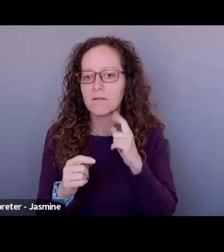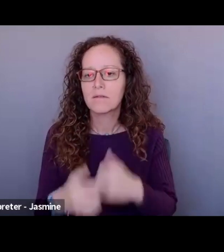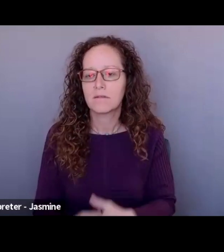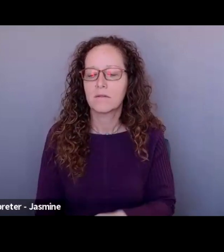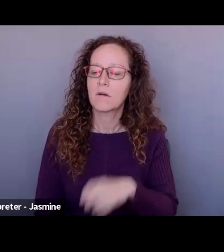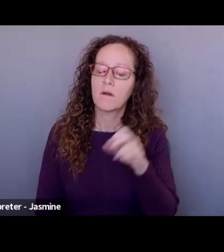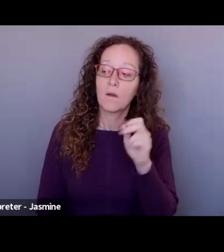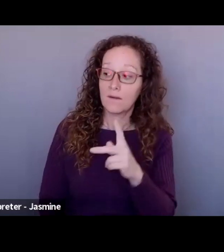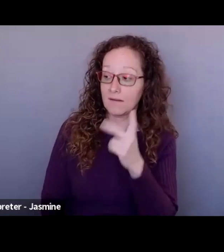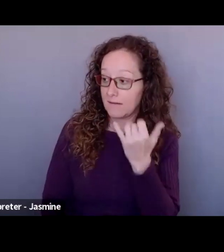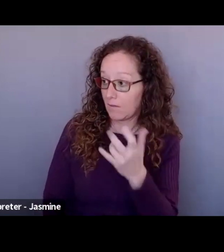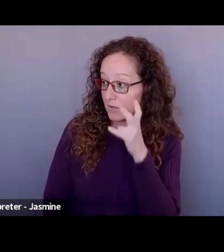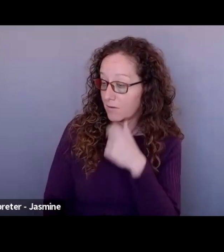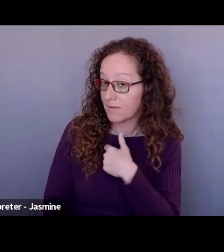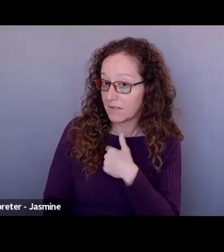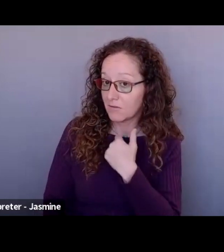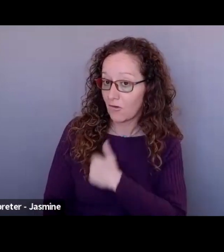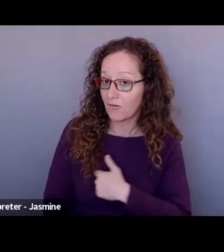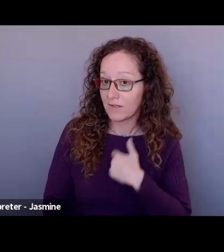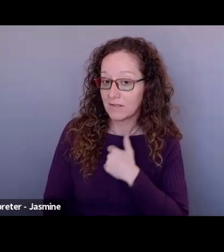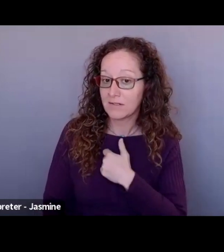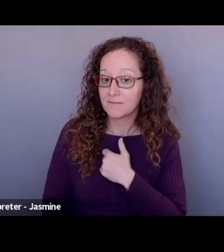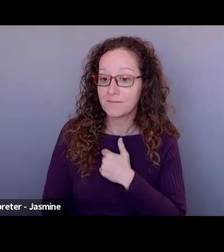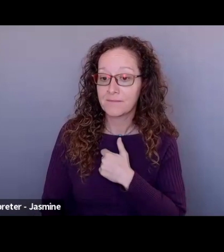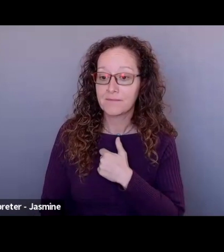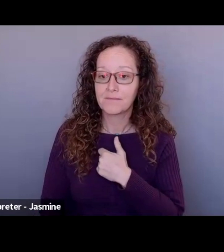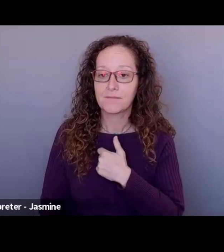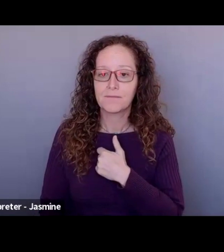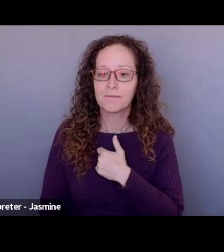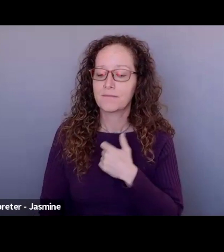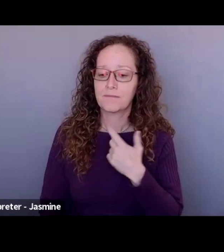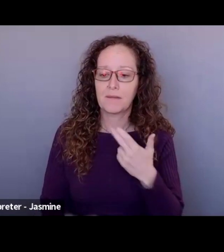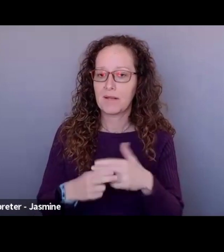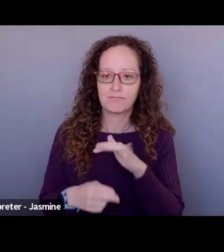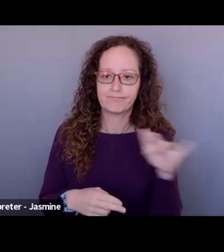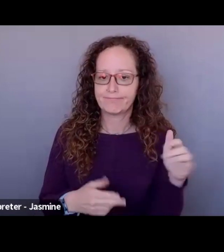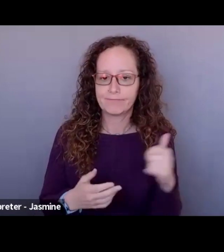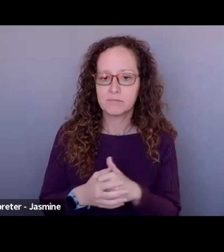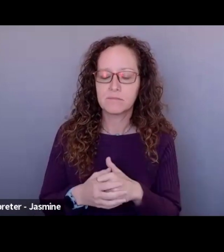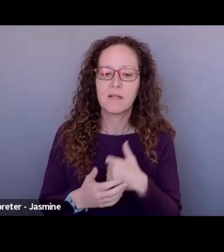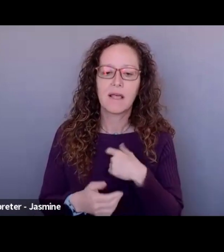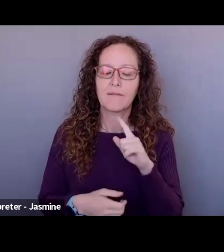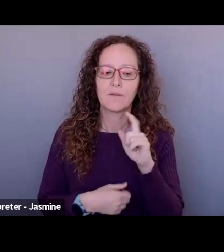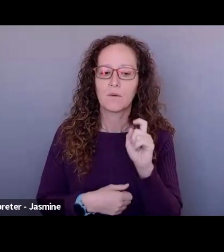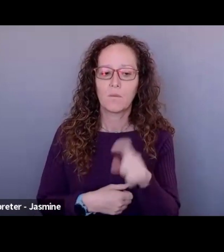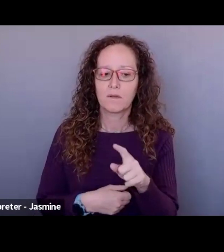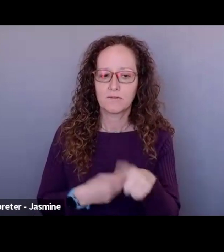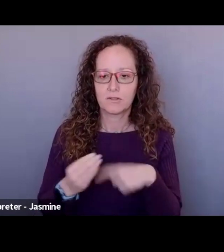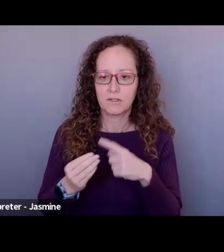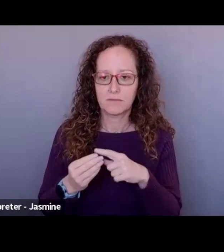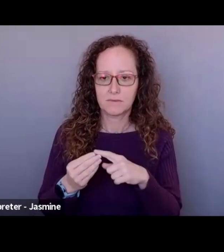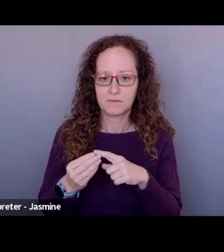Okay. Sorry. Can you hear me now? sorry about that. Hi, my name is Nzinga. Um, I'm just, um, I have a question. Regarding, um,